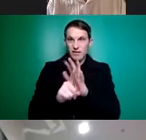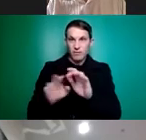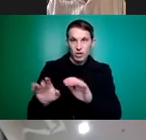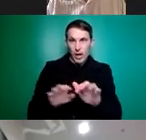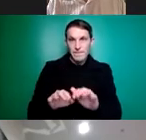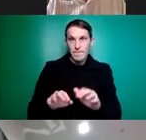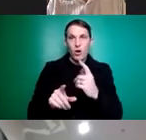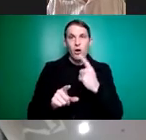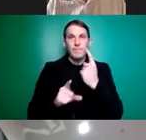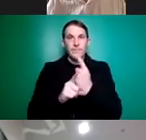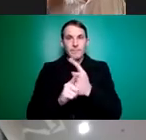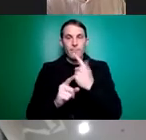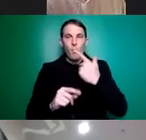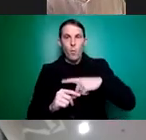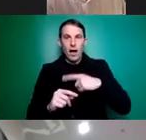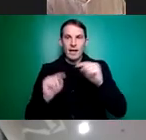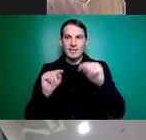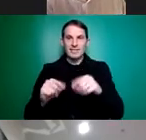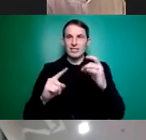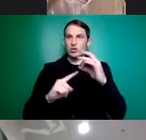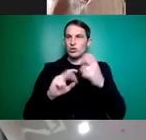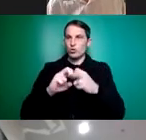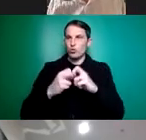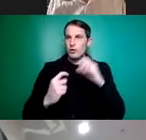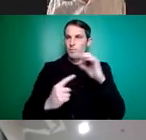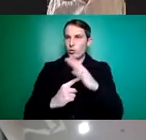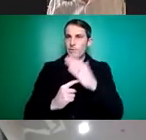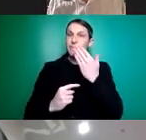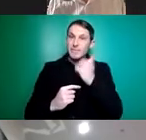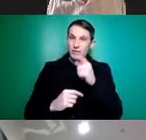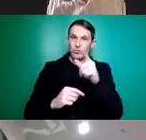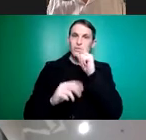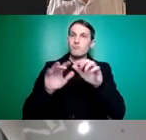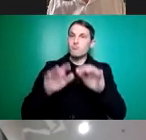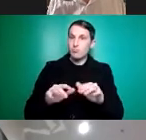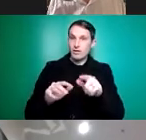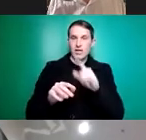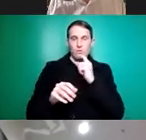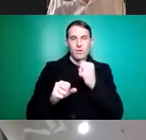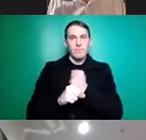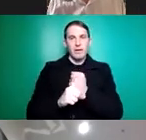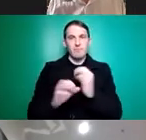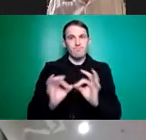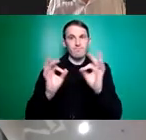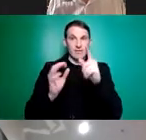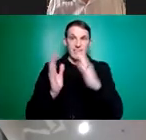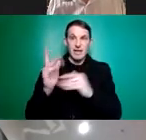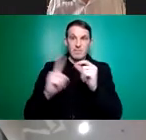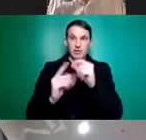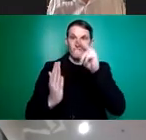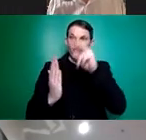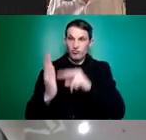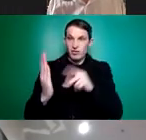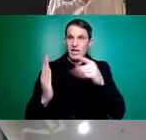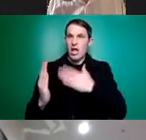why the issue is important to you. So please take the time to do that if you can because that really makes a difference when MPs are reading these things. They like to hear